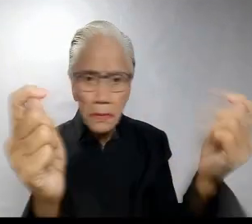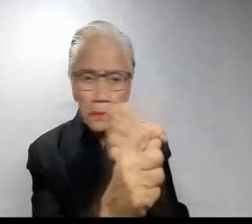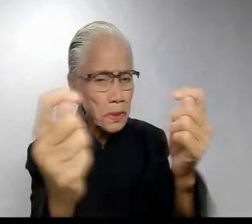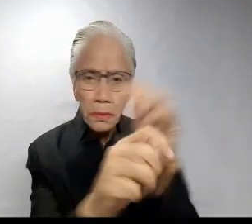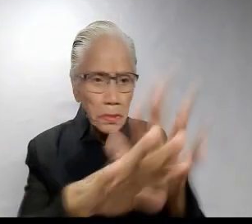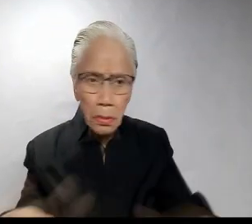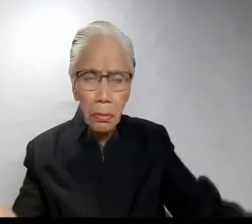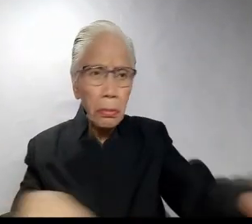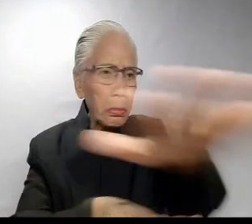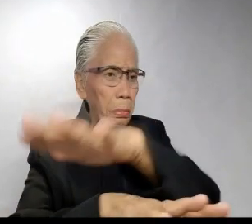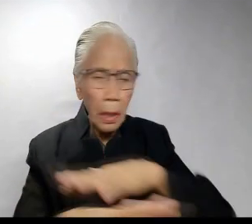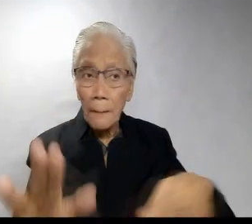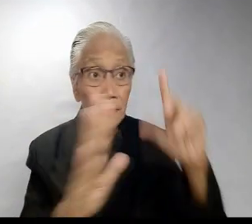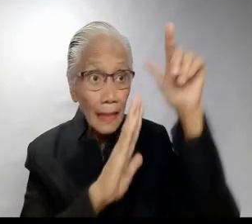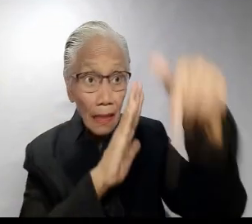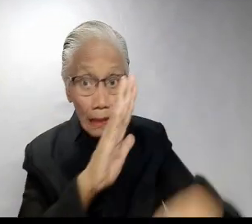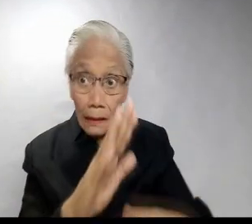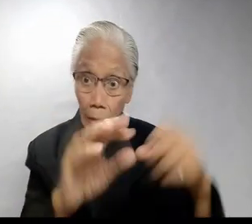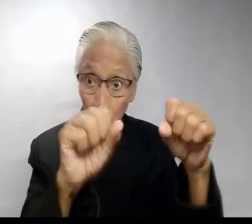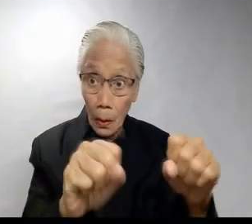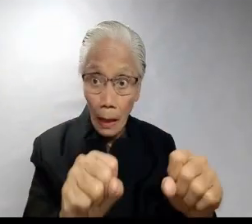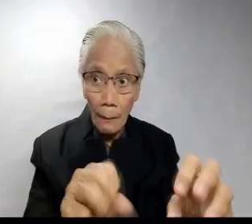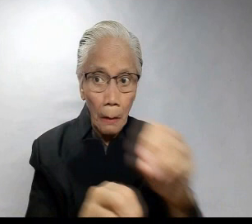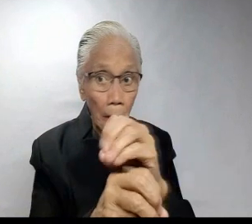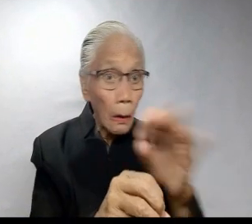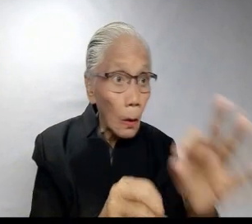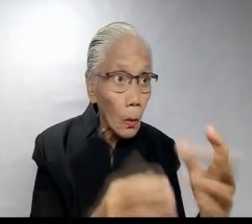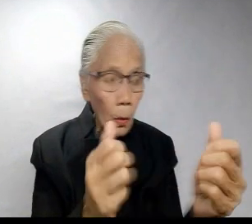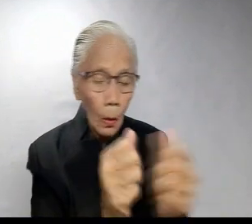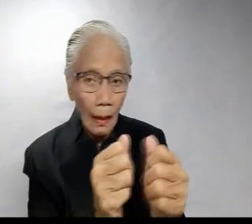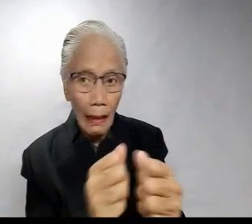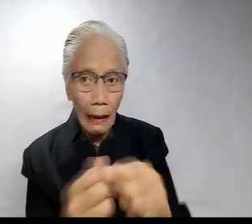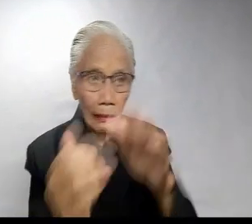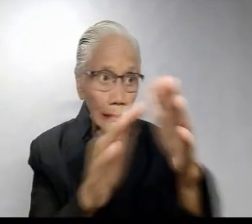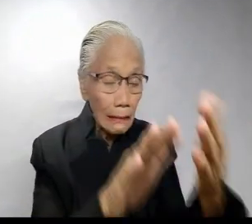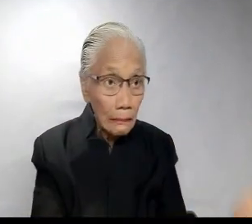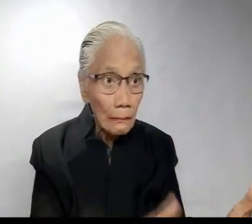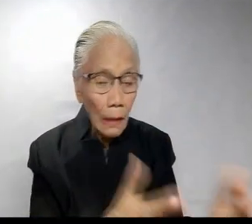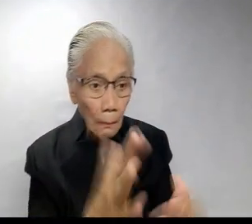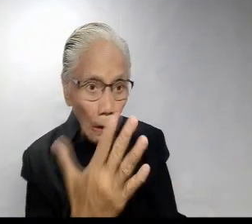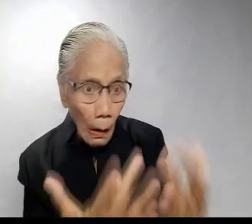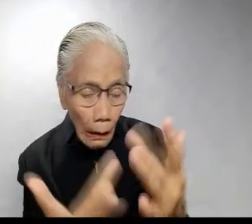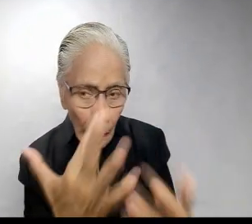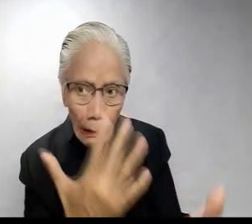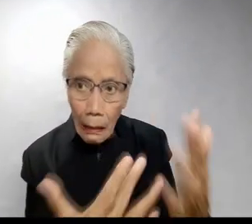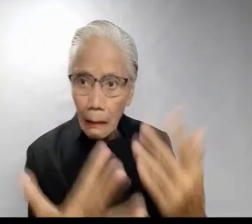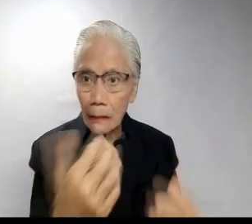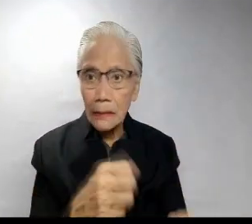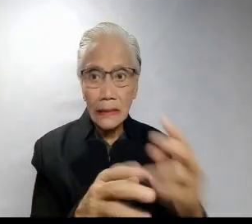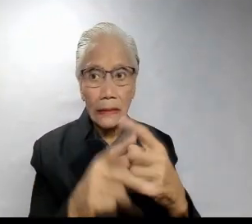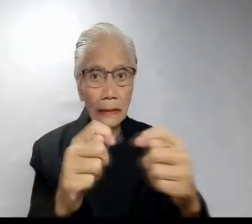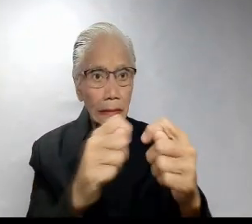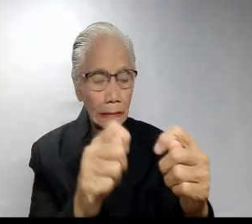with the changes in his surroundings. Eventually, we can turn up the burner to a deadly boil. He will just keep trying